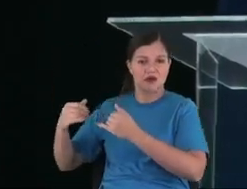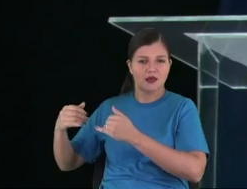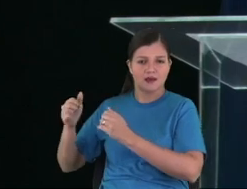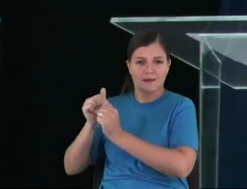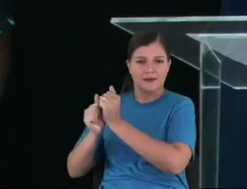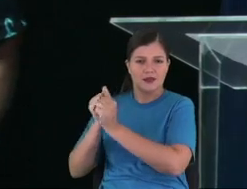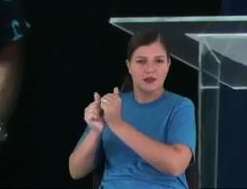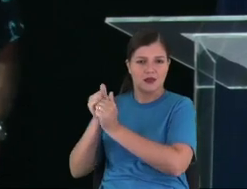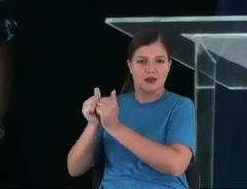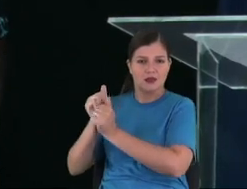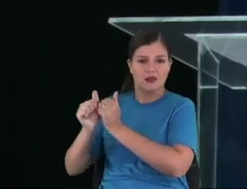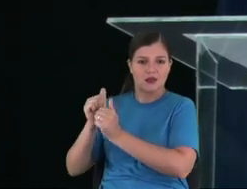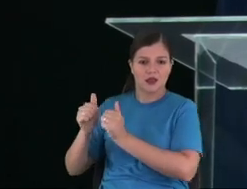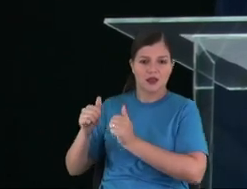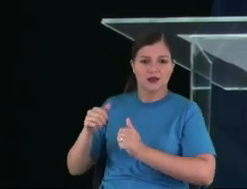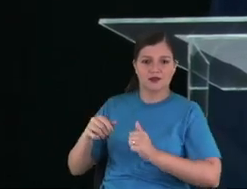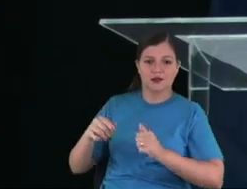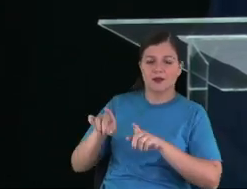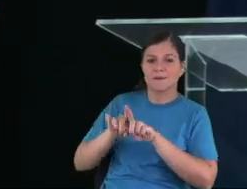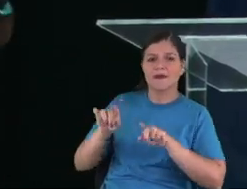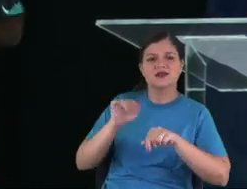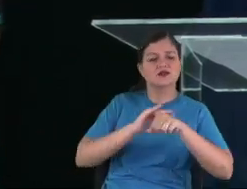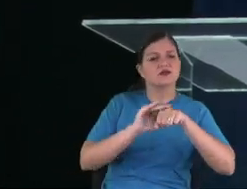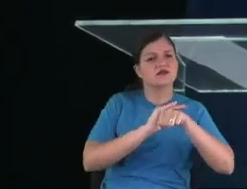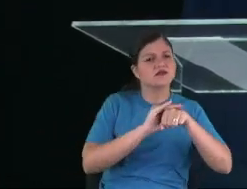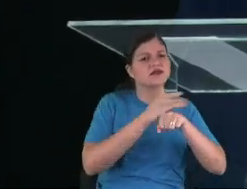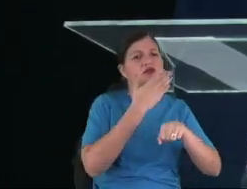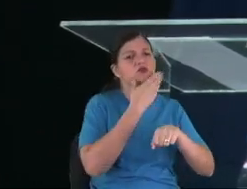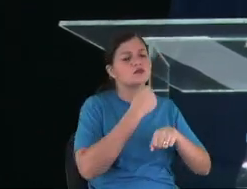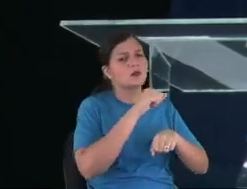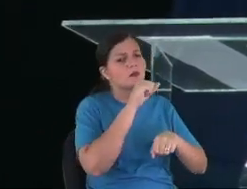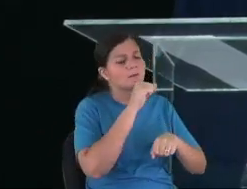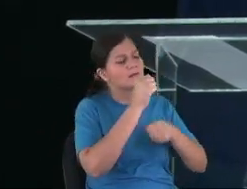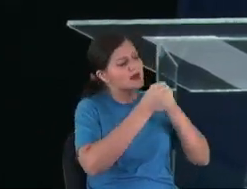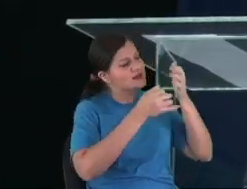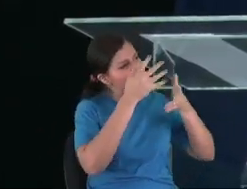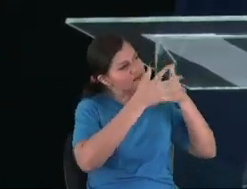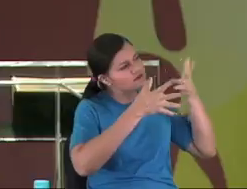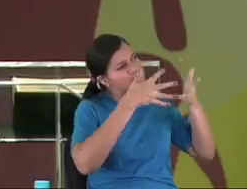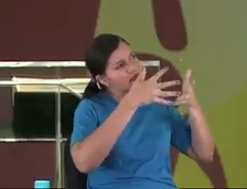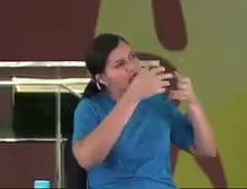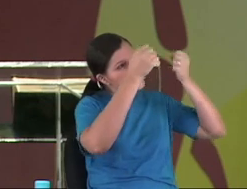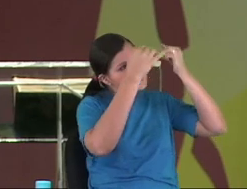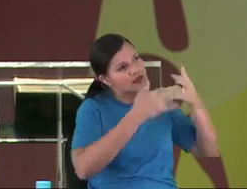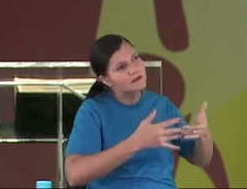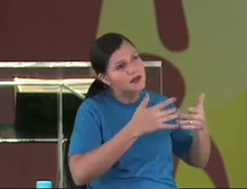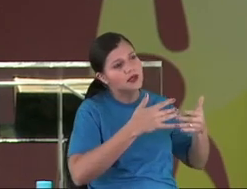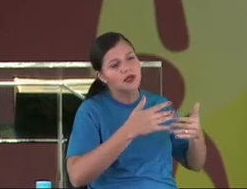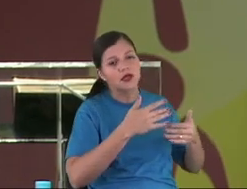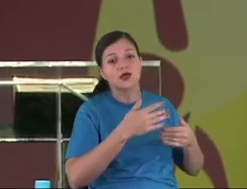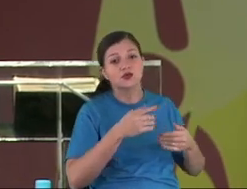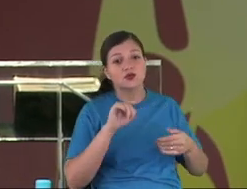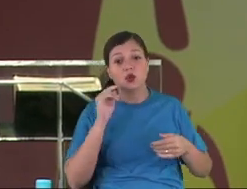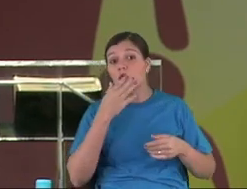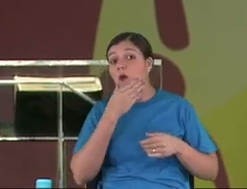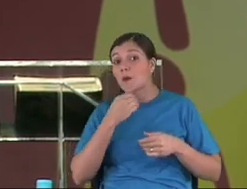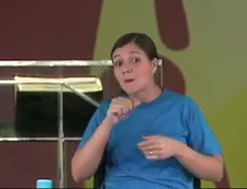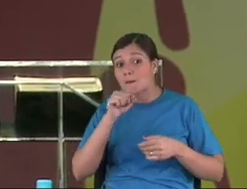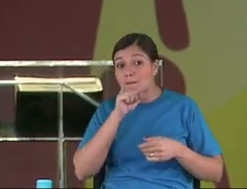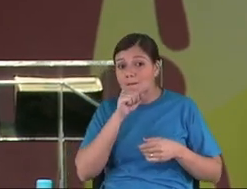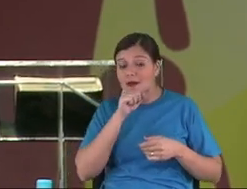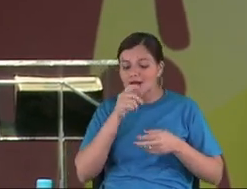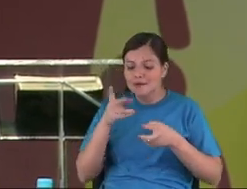But when I was talking with my father, I was talking with my dad, and my father